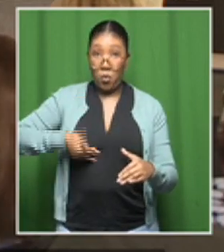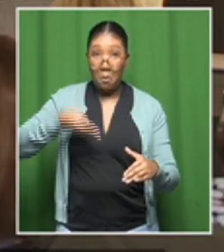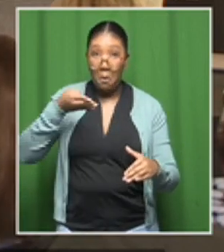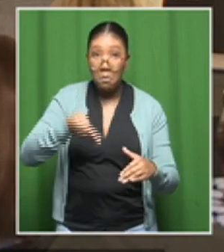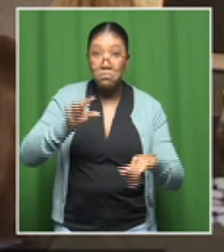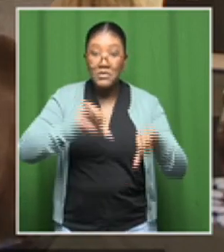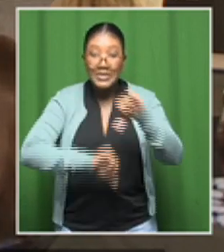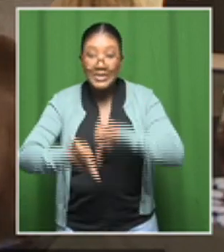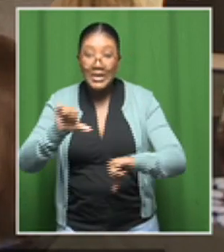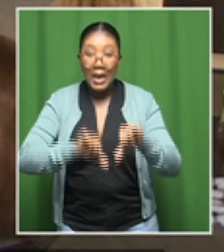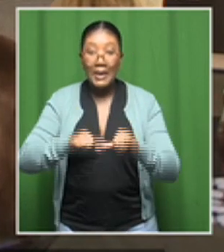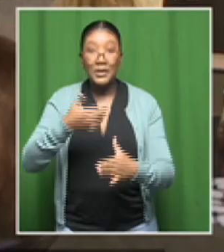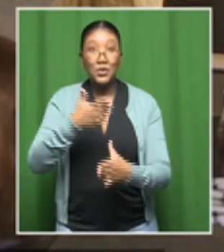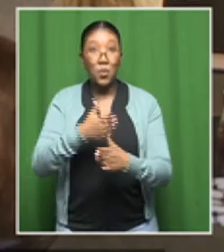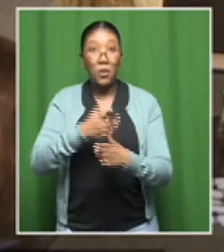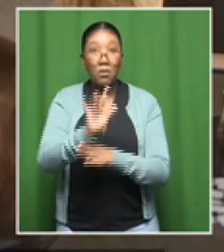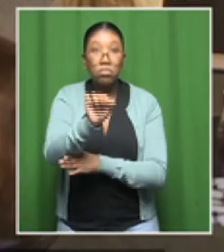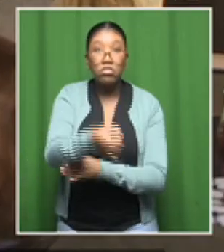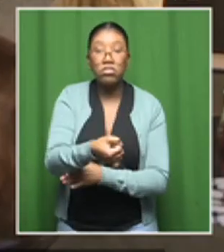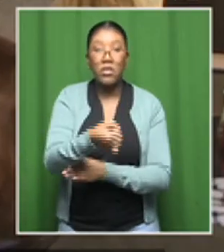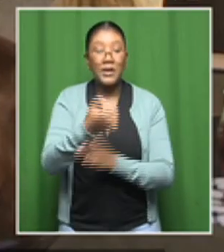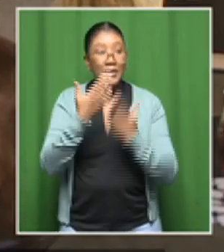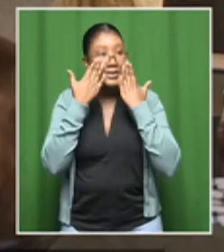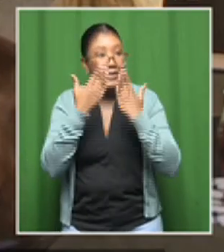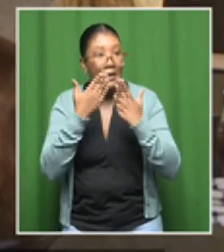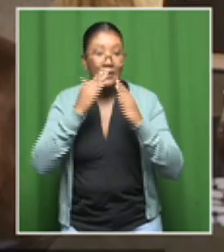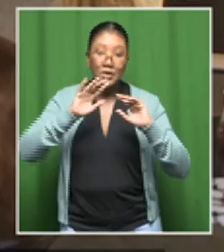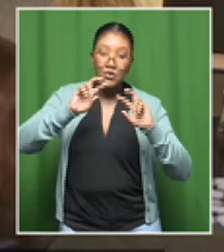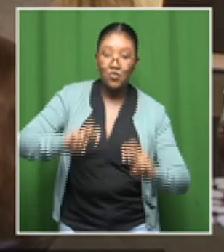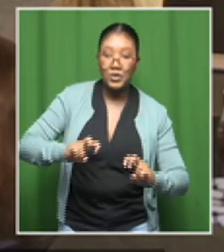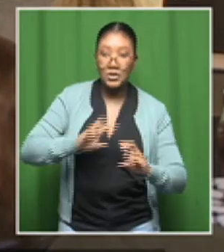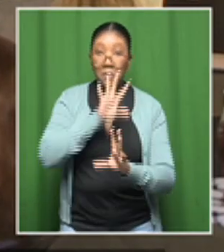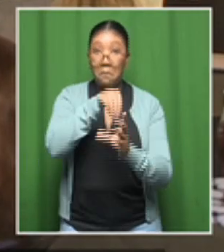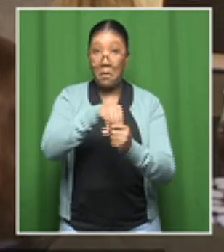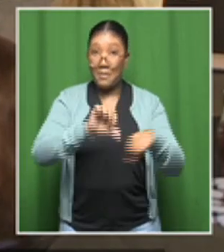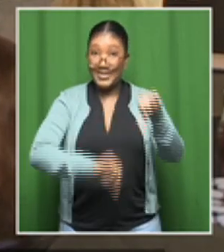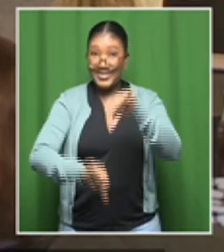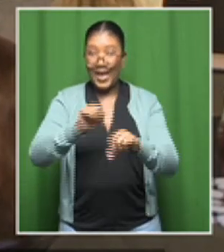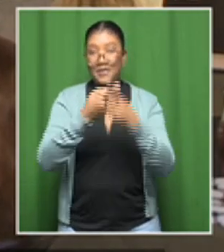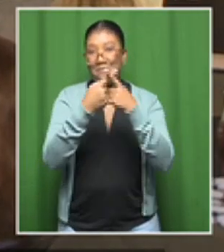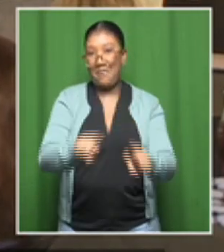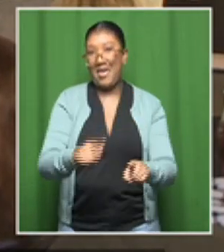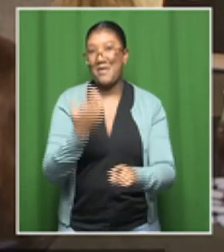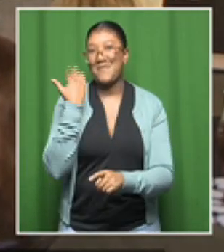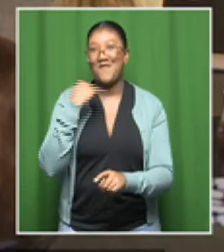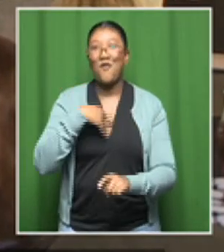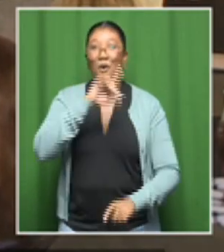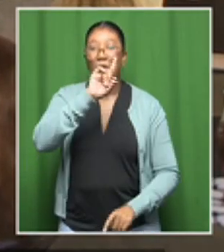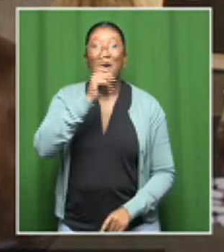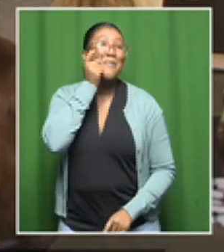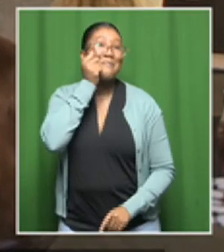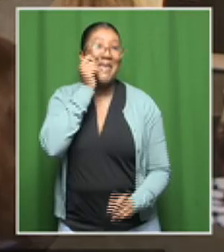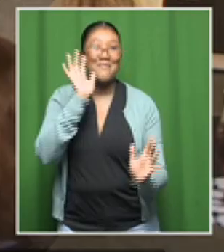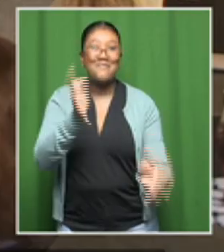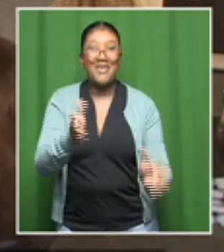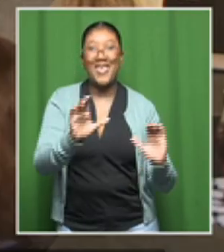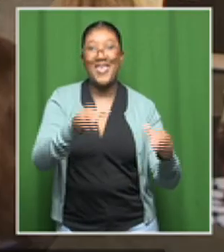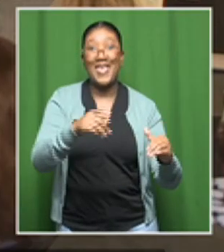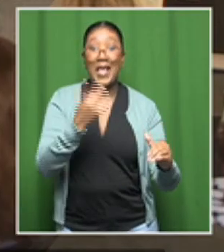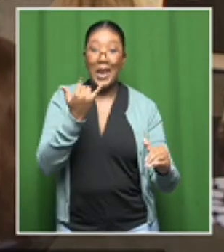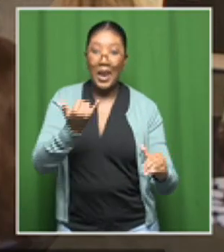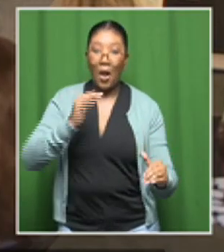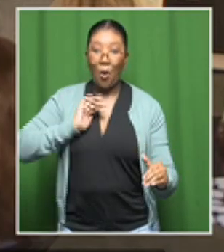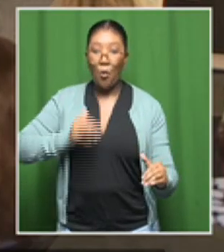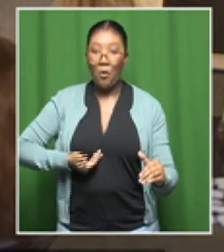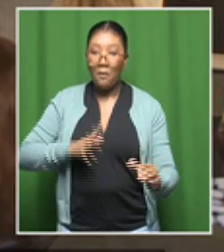getting attracted to be part of the sector. But really, what you are seeing, the traction that you